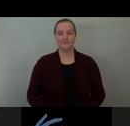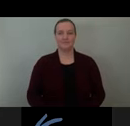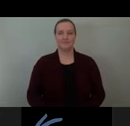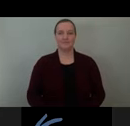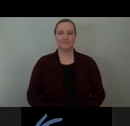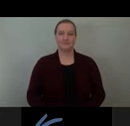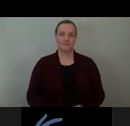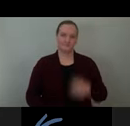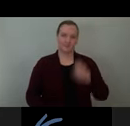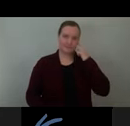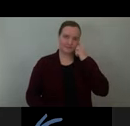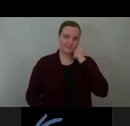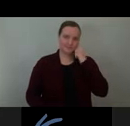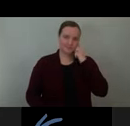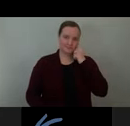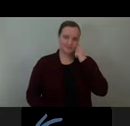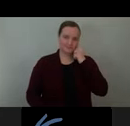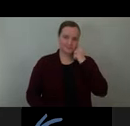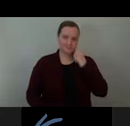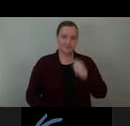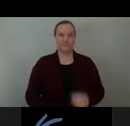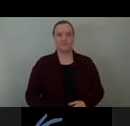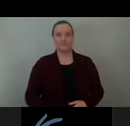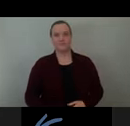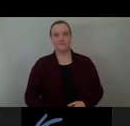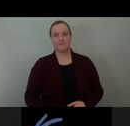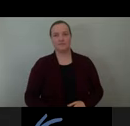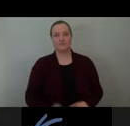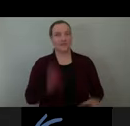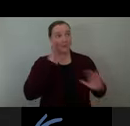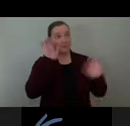Hello. Hello. You can hear me and see me.